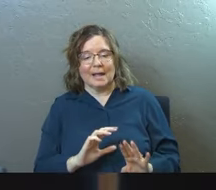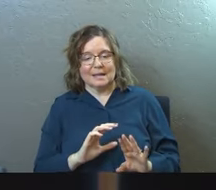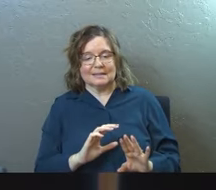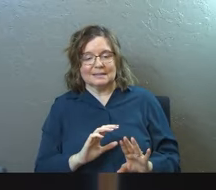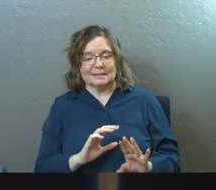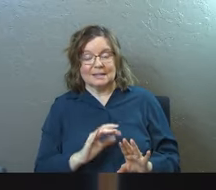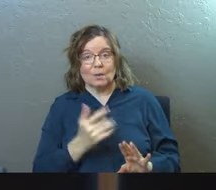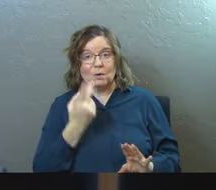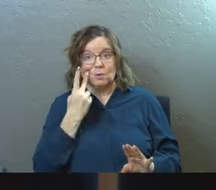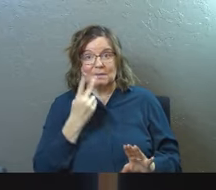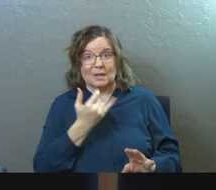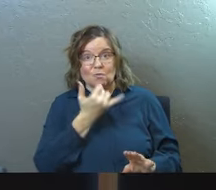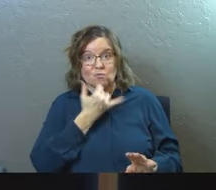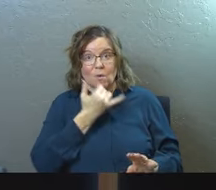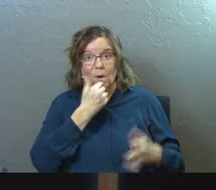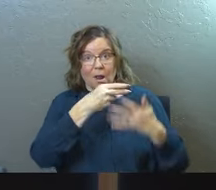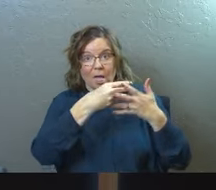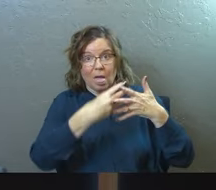haystack of error.